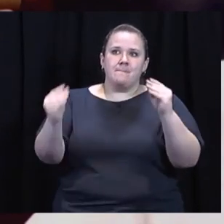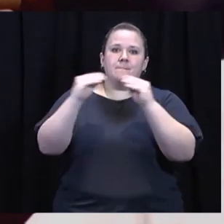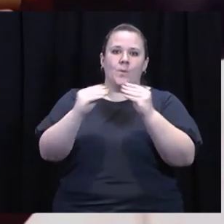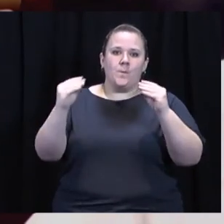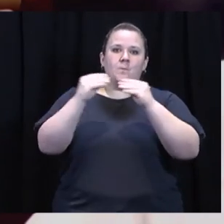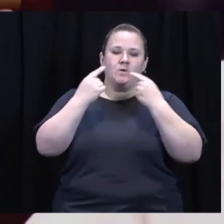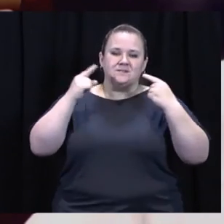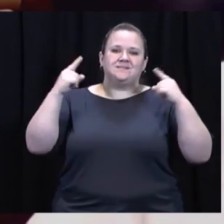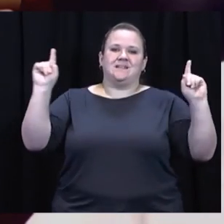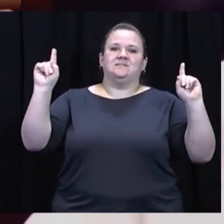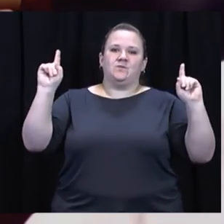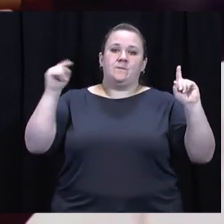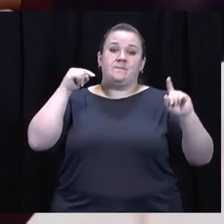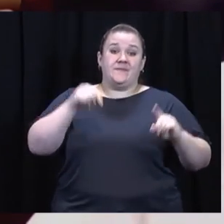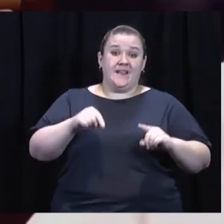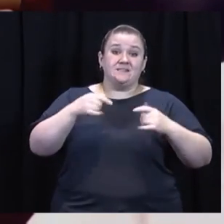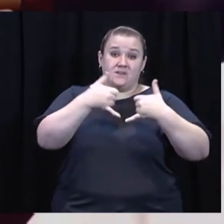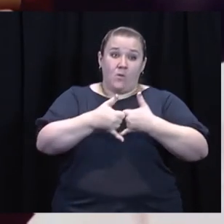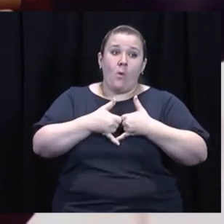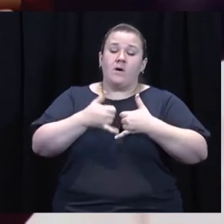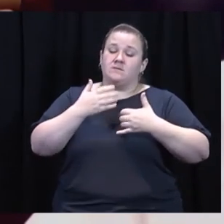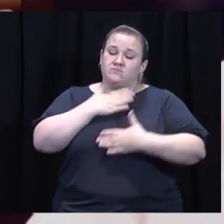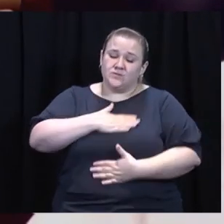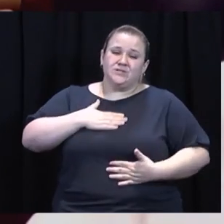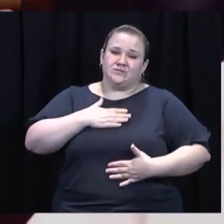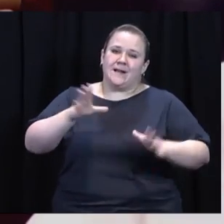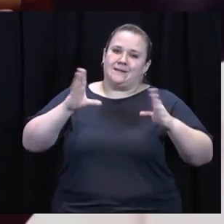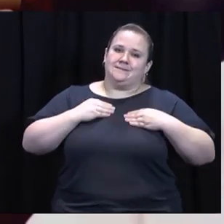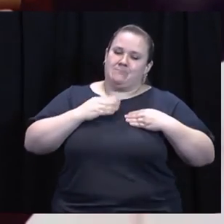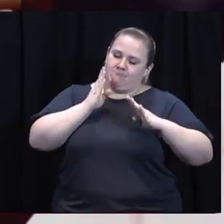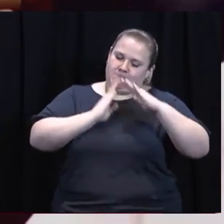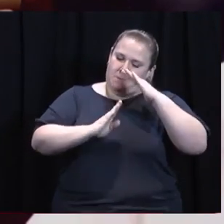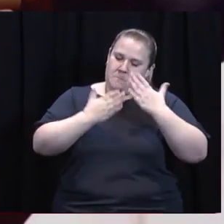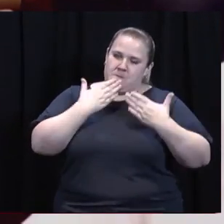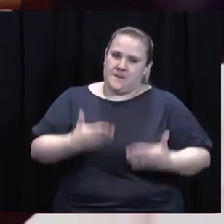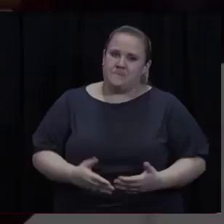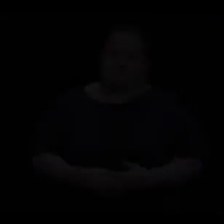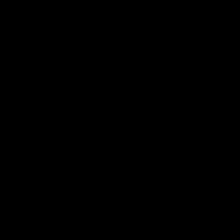at it, and we really appreciate the award and accept it humbly.